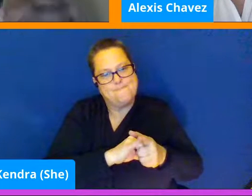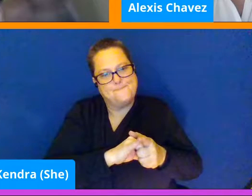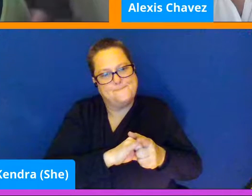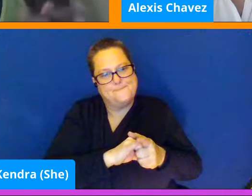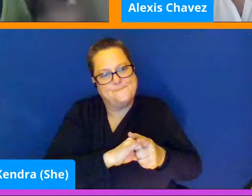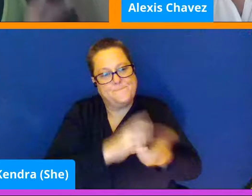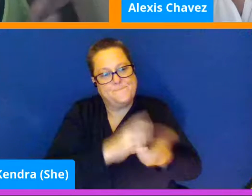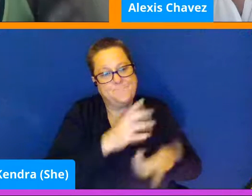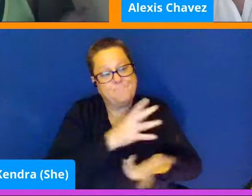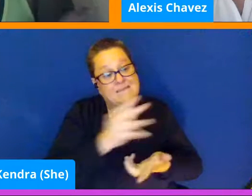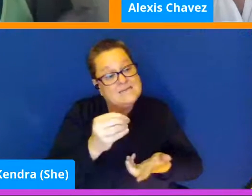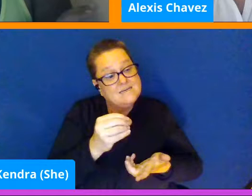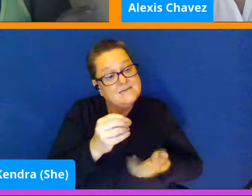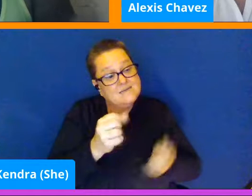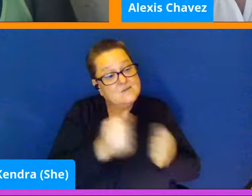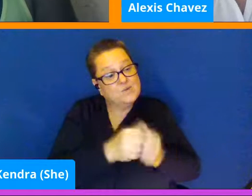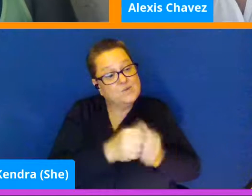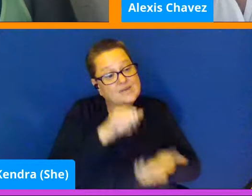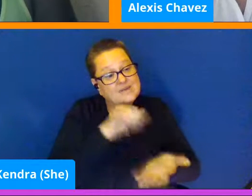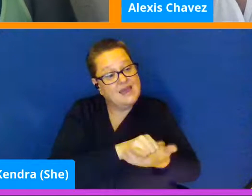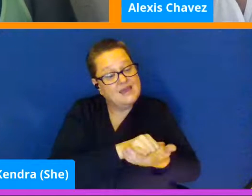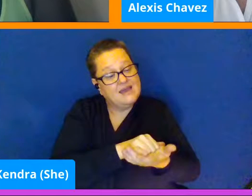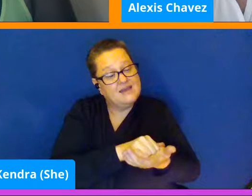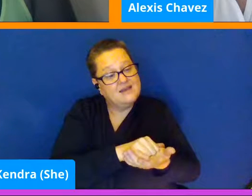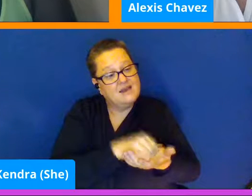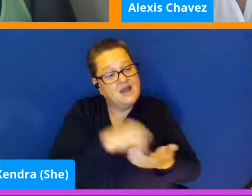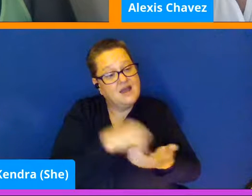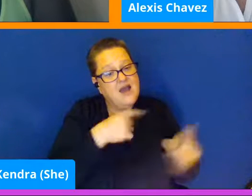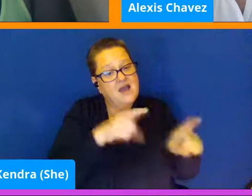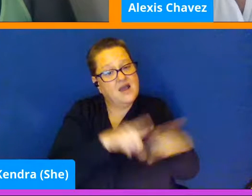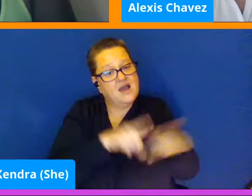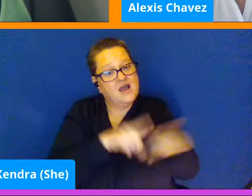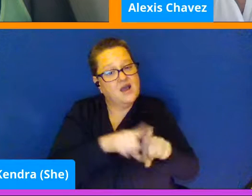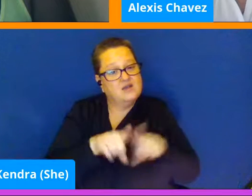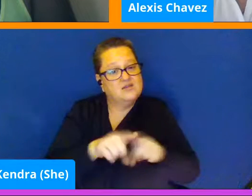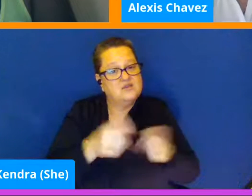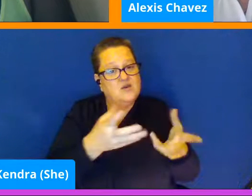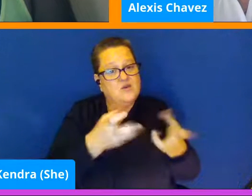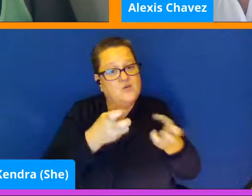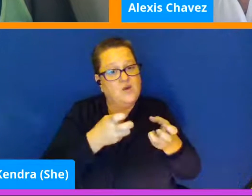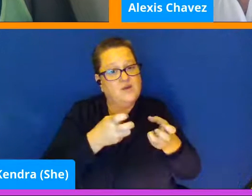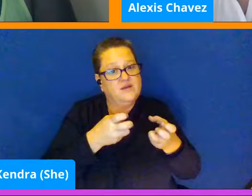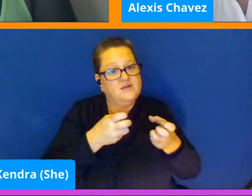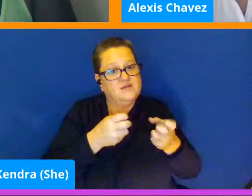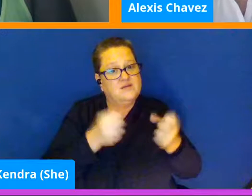and with that, I also wanted to put up, um,